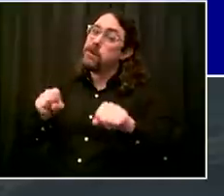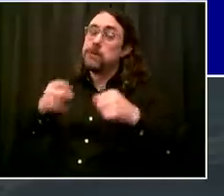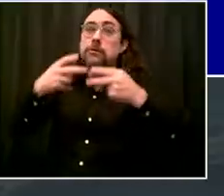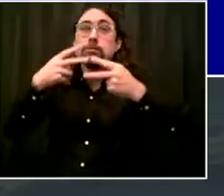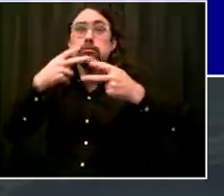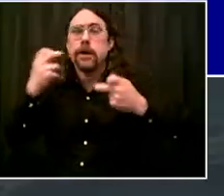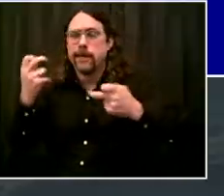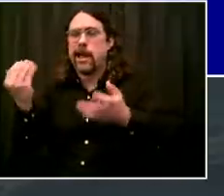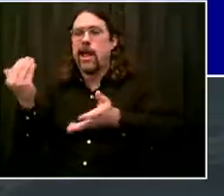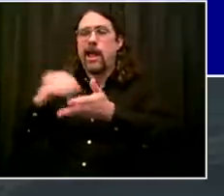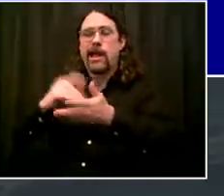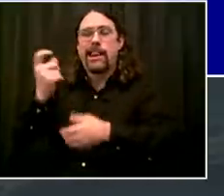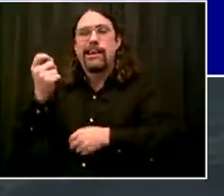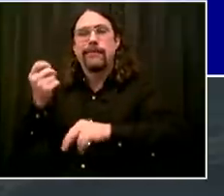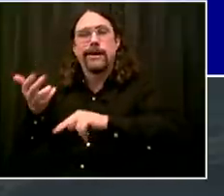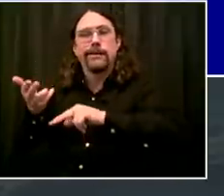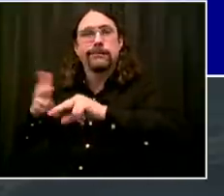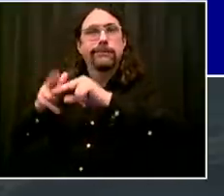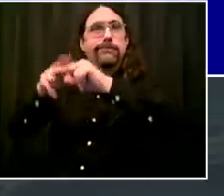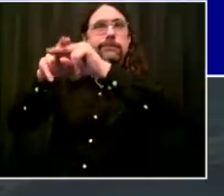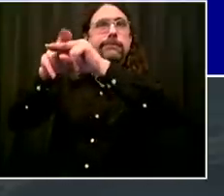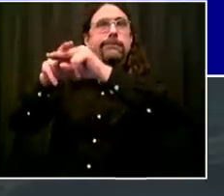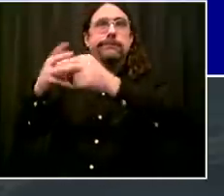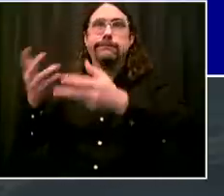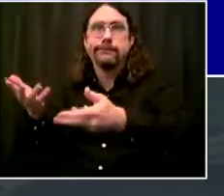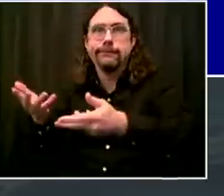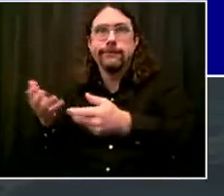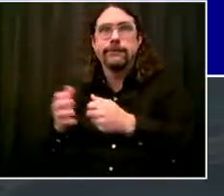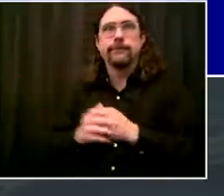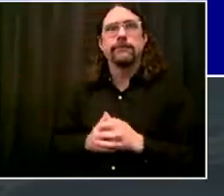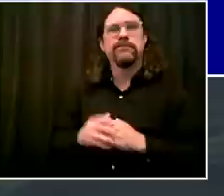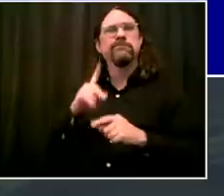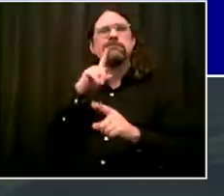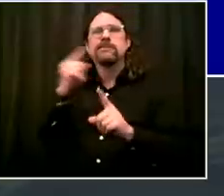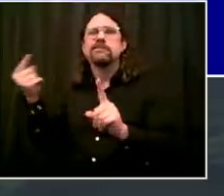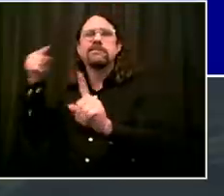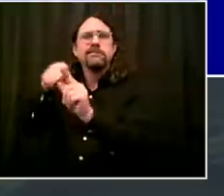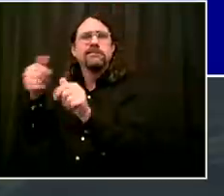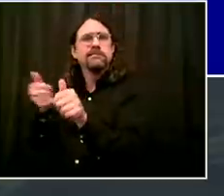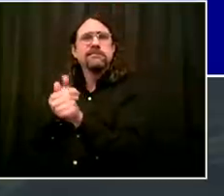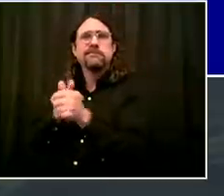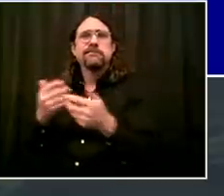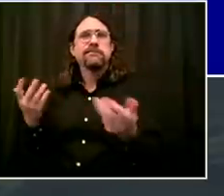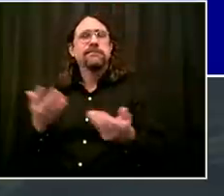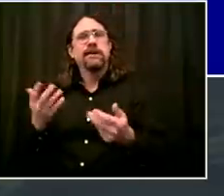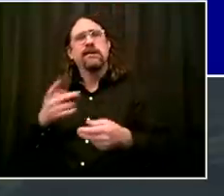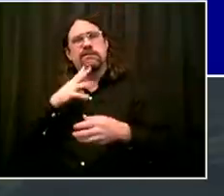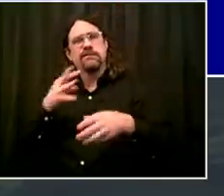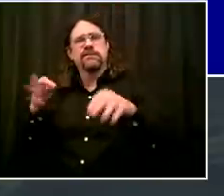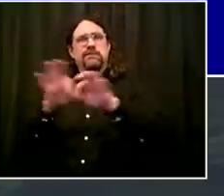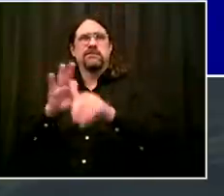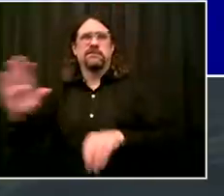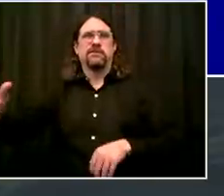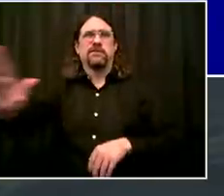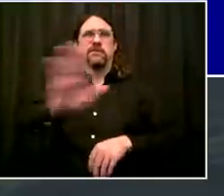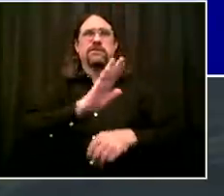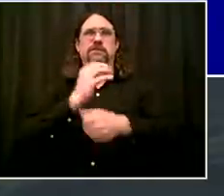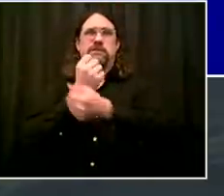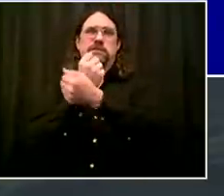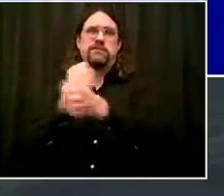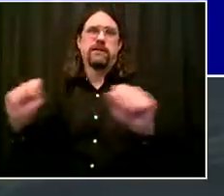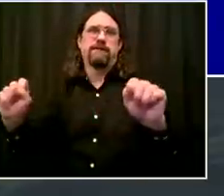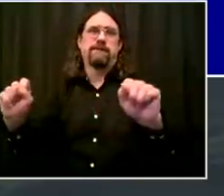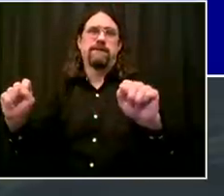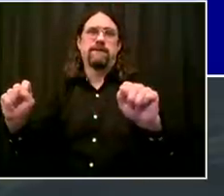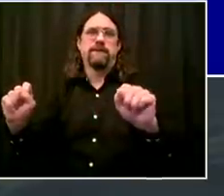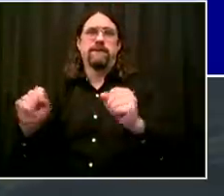focused on safety again today and what's going to happen in the weeks and months ahead. For that reason, we are going